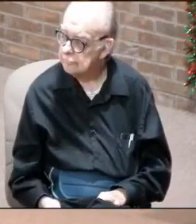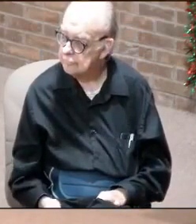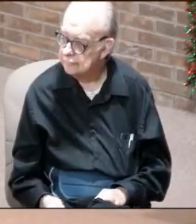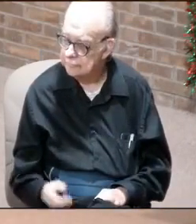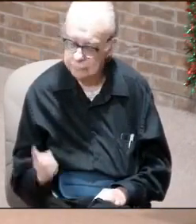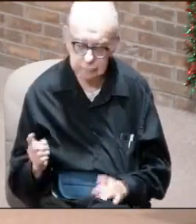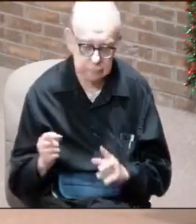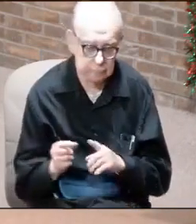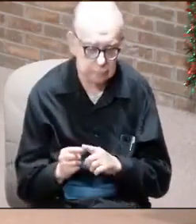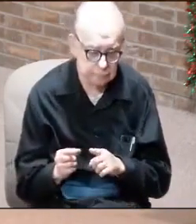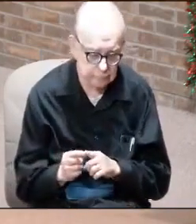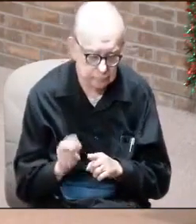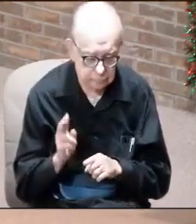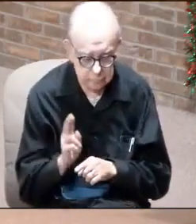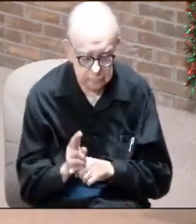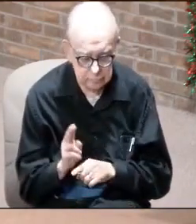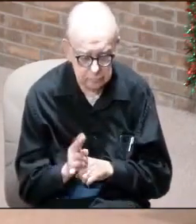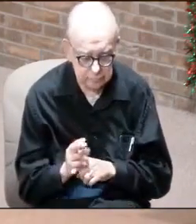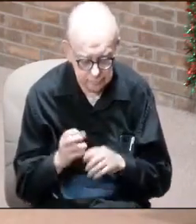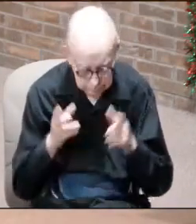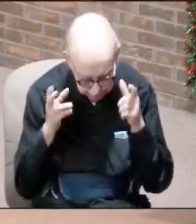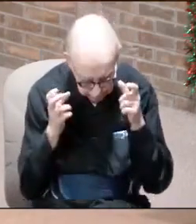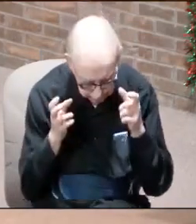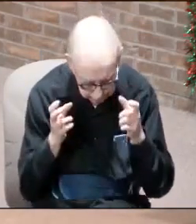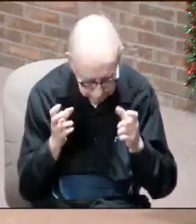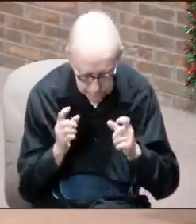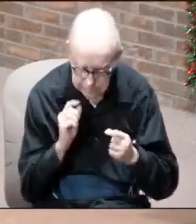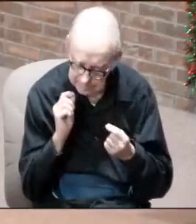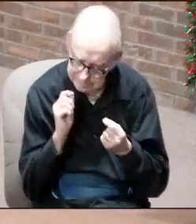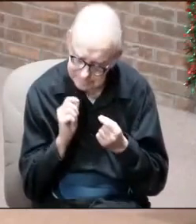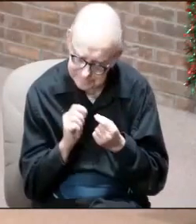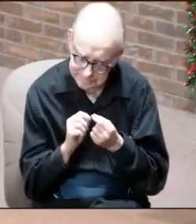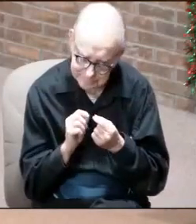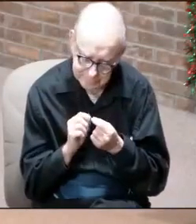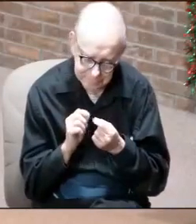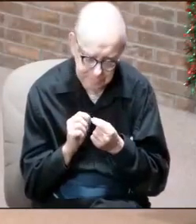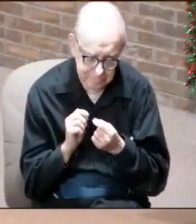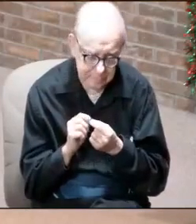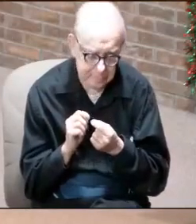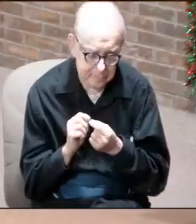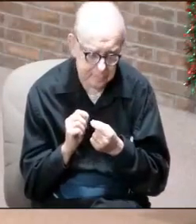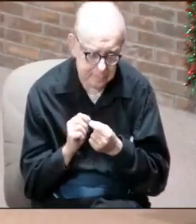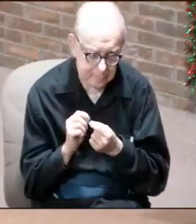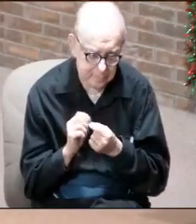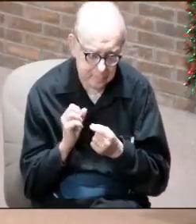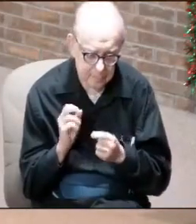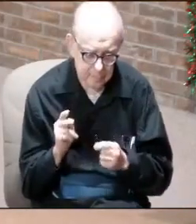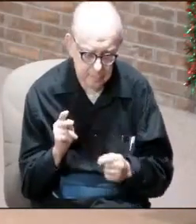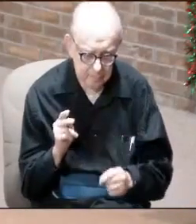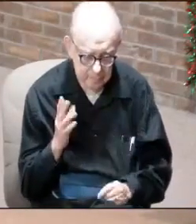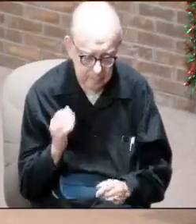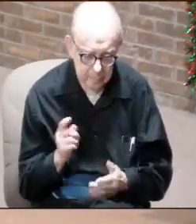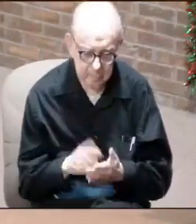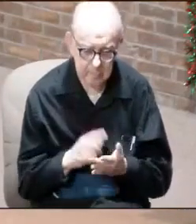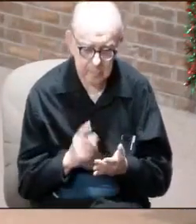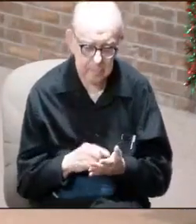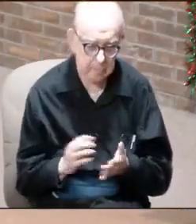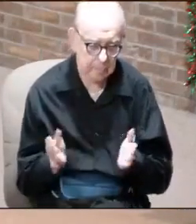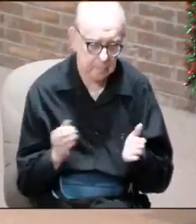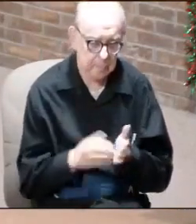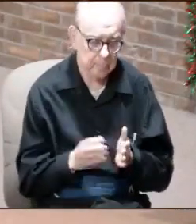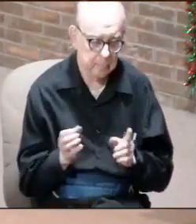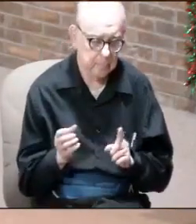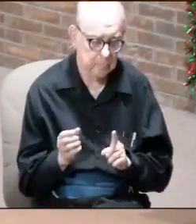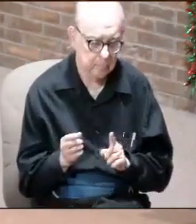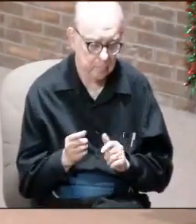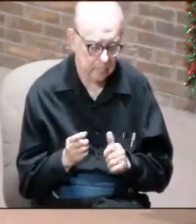So the word that he used here in the crown, very specific. Okay? And that's why sometimes you've got to go back and get